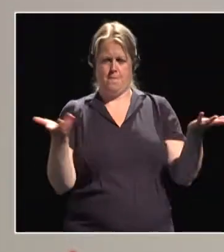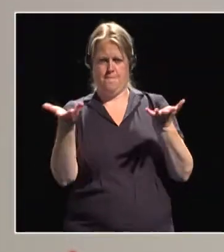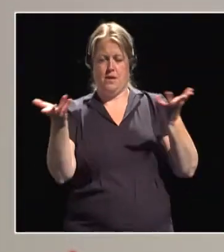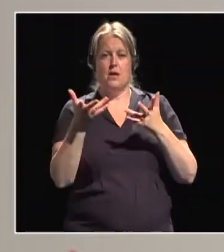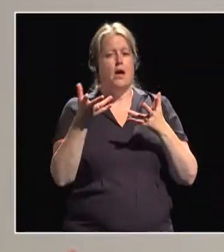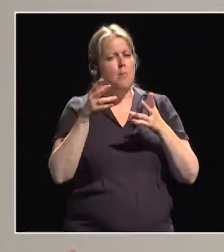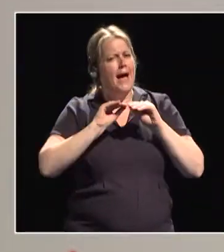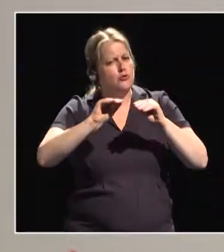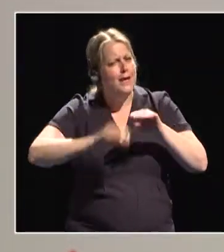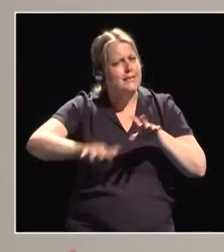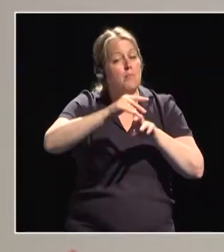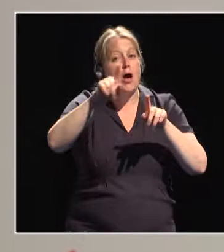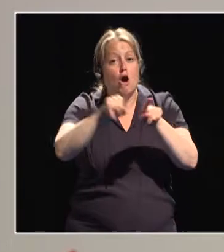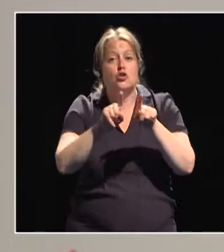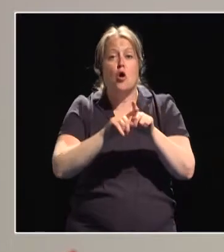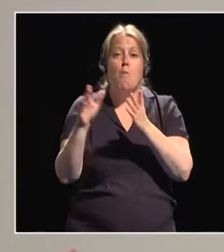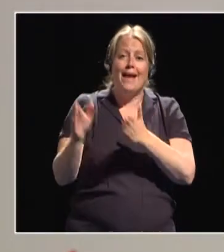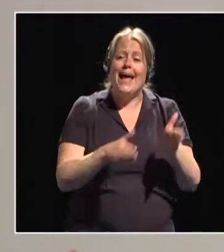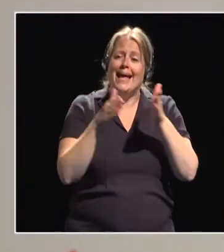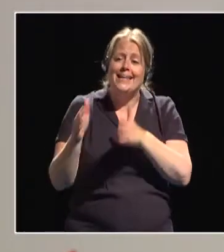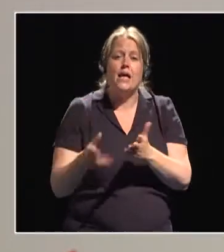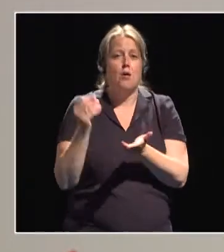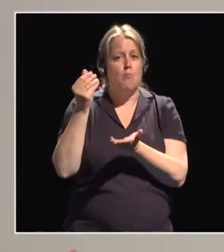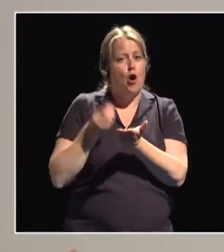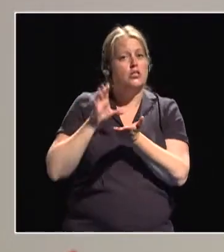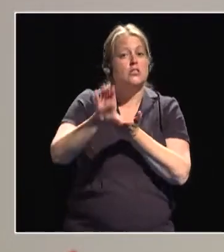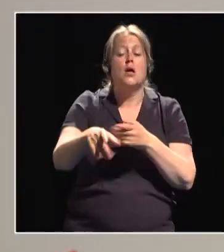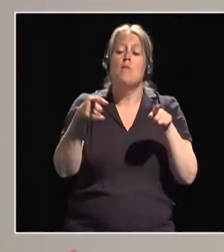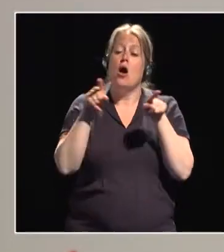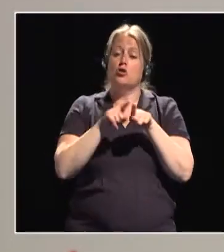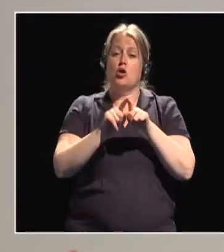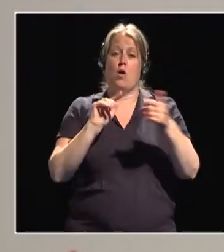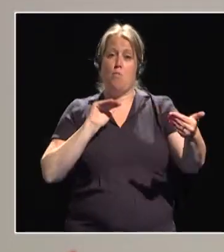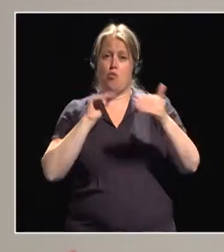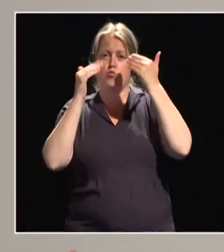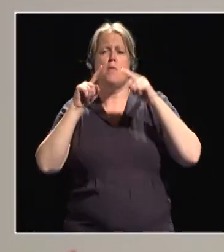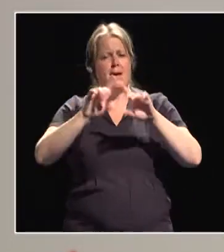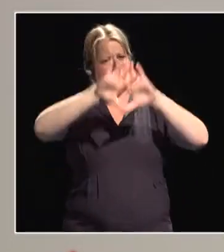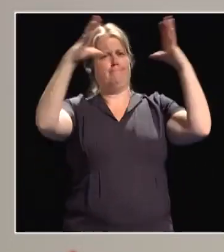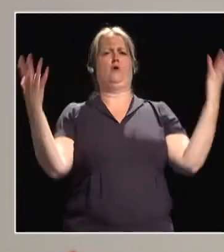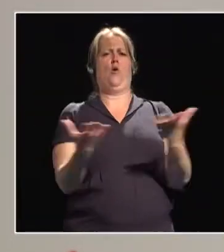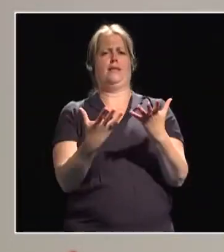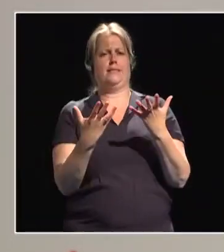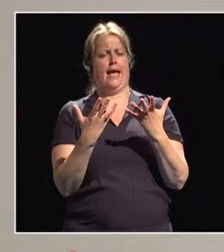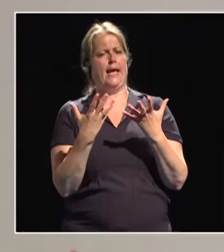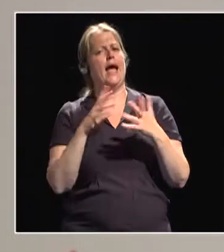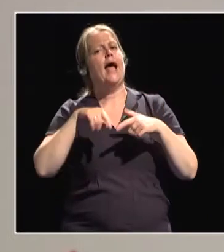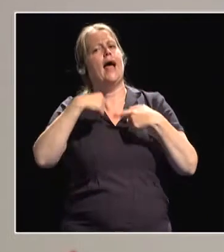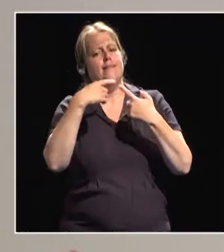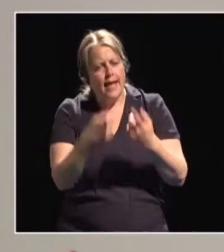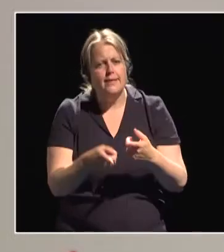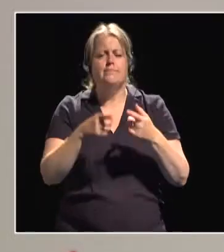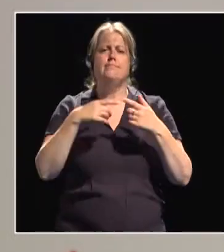budgeting. Integrated and holistic approaches are critical to achieve gender transformative